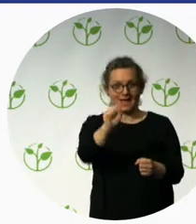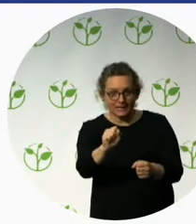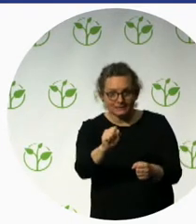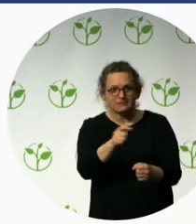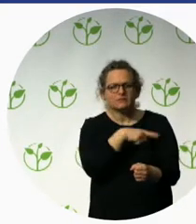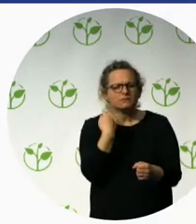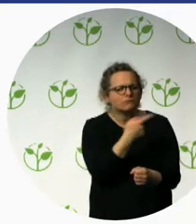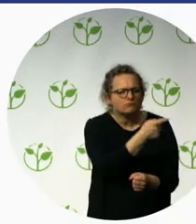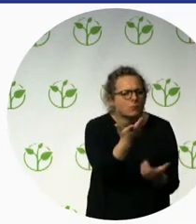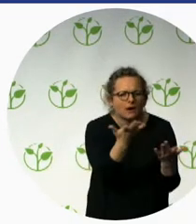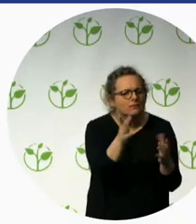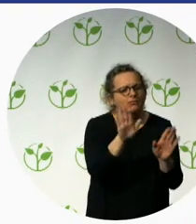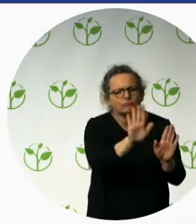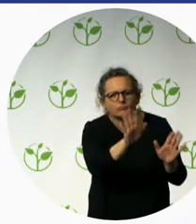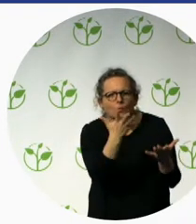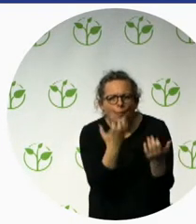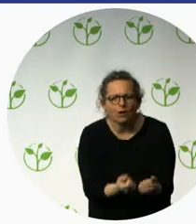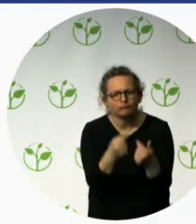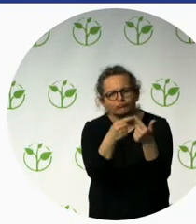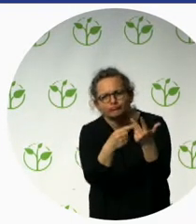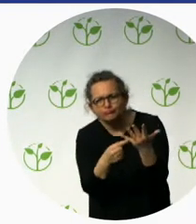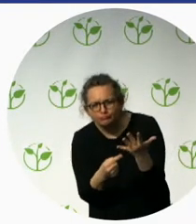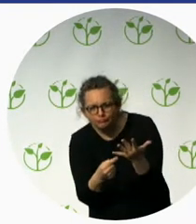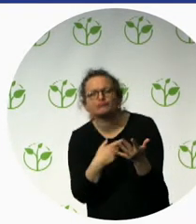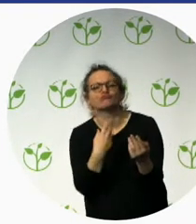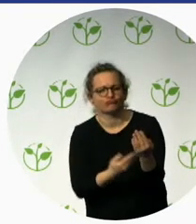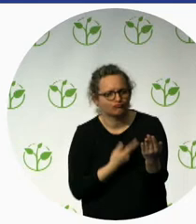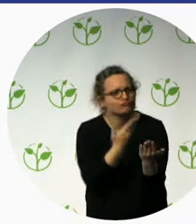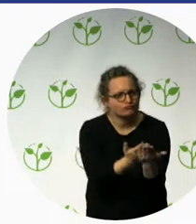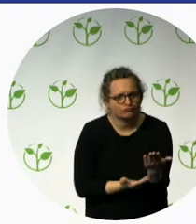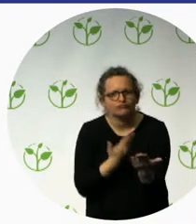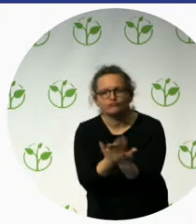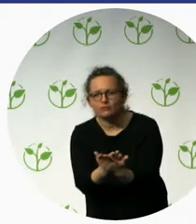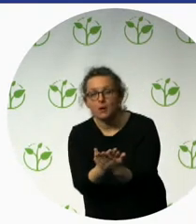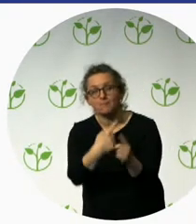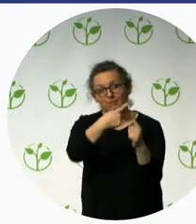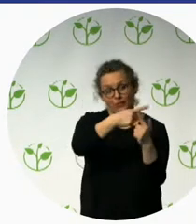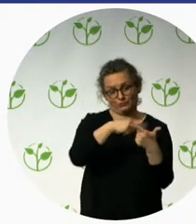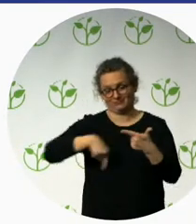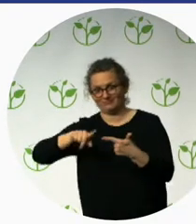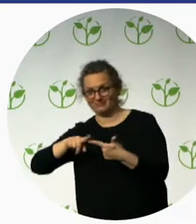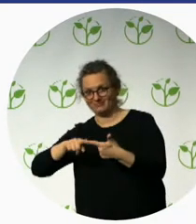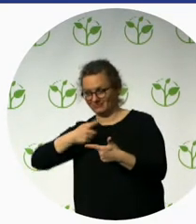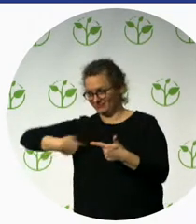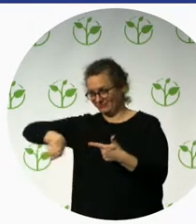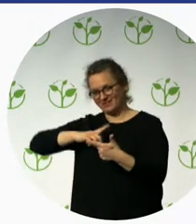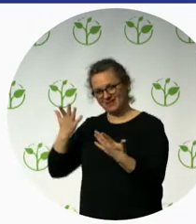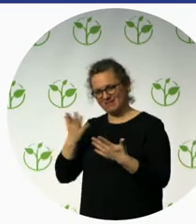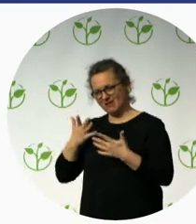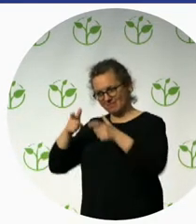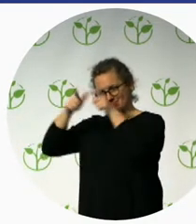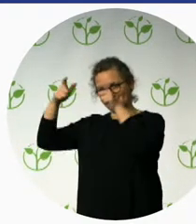we give to researchers a few millions every year from three to five,